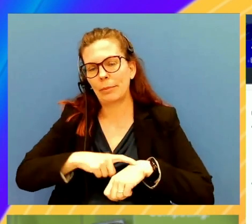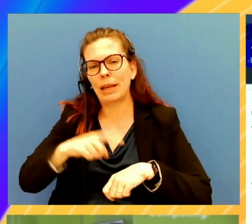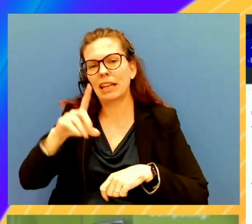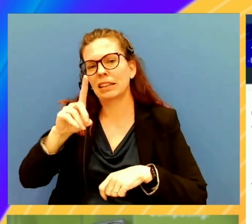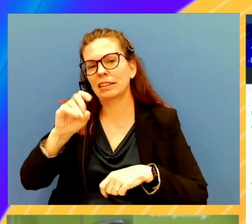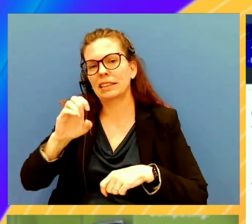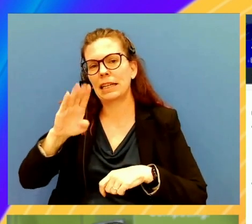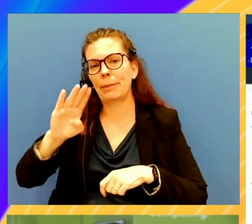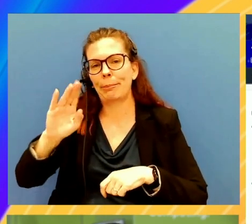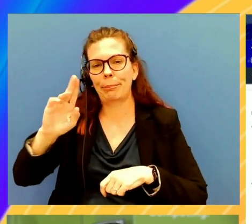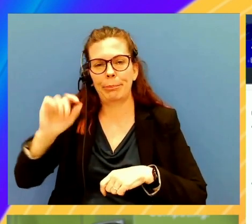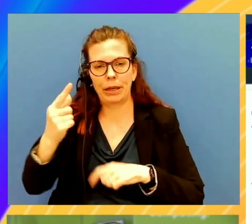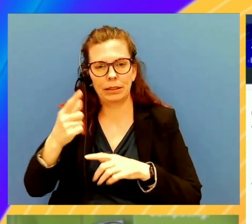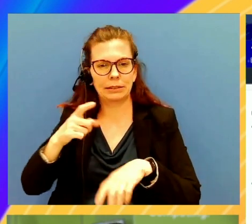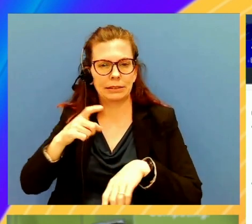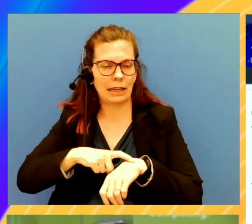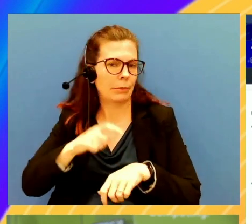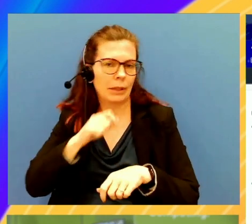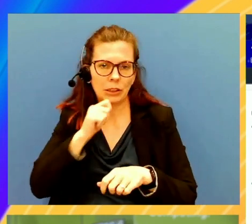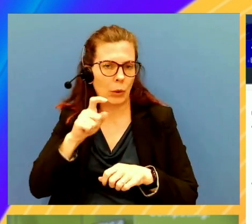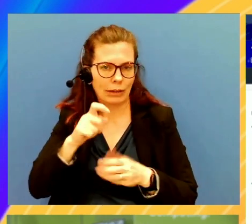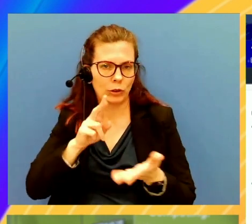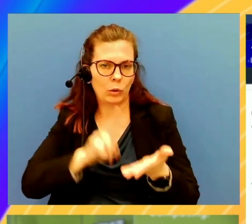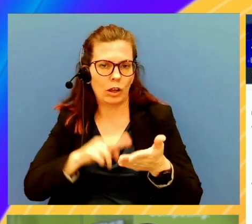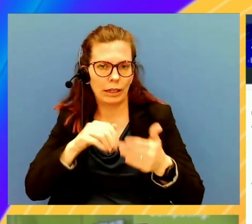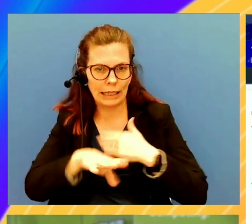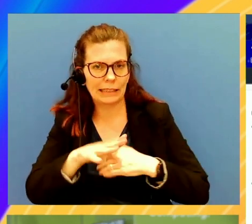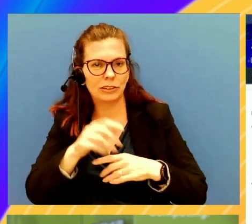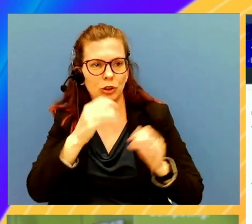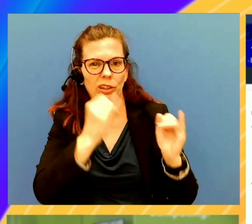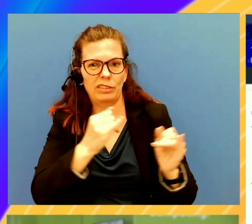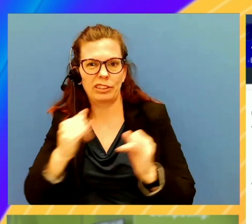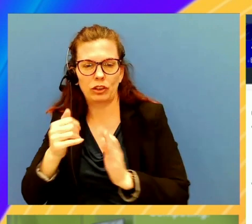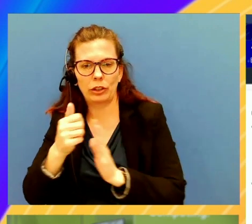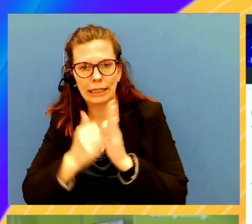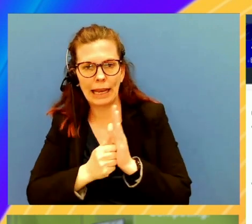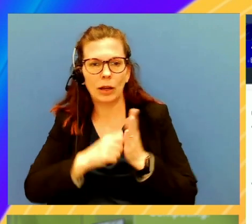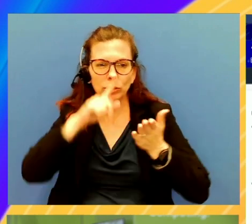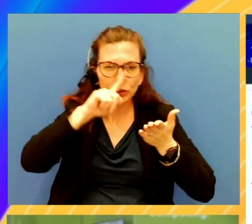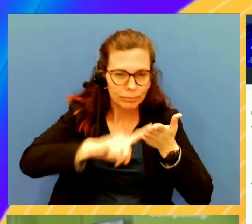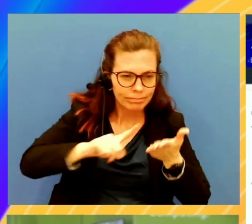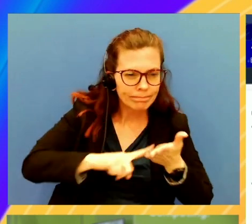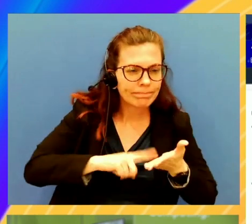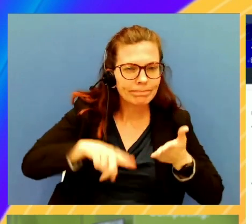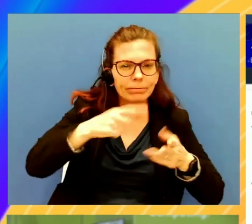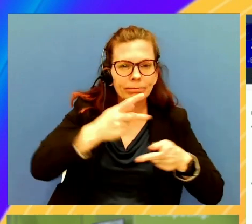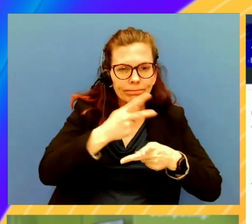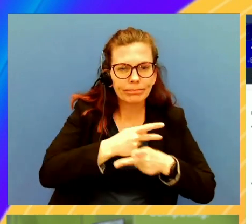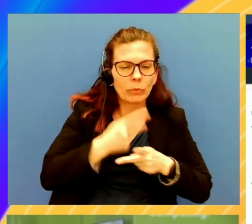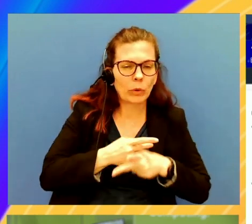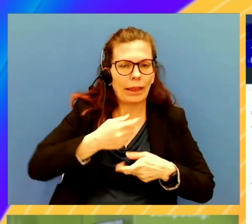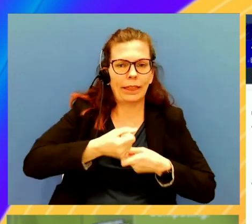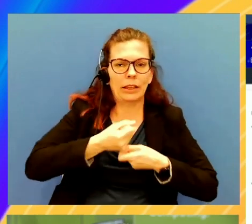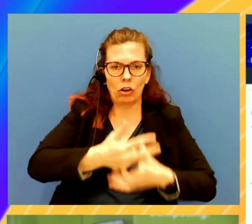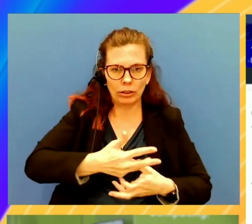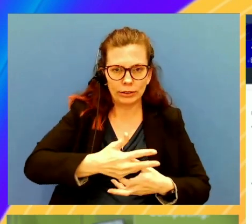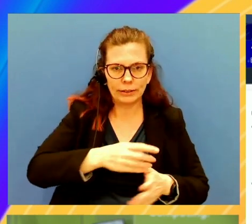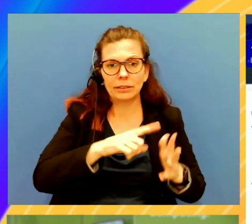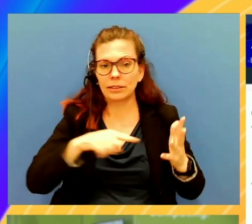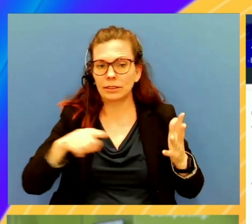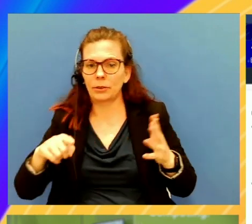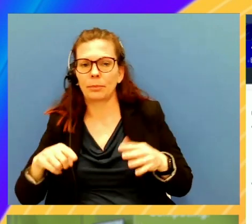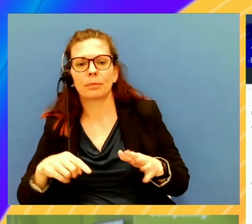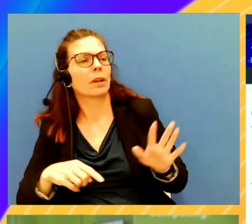didn't have to log into individual accounts to be able to trace and, like, deep dive into the root cause. Now, Tulip,